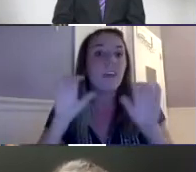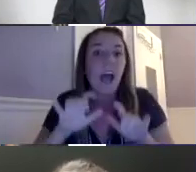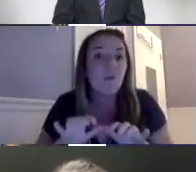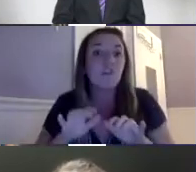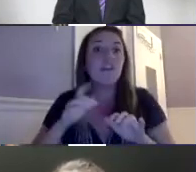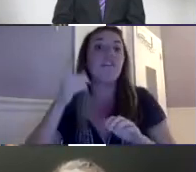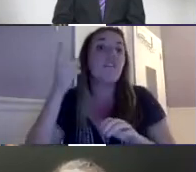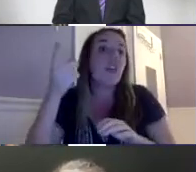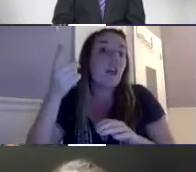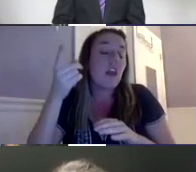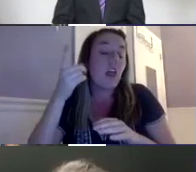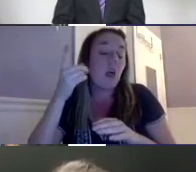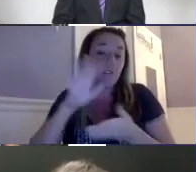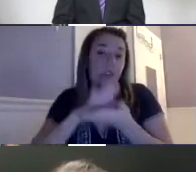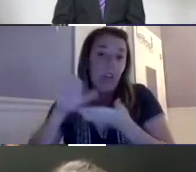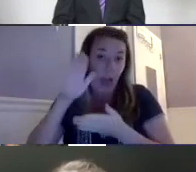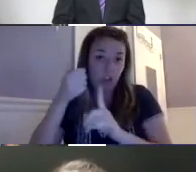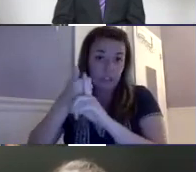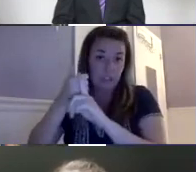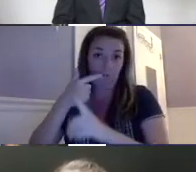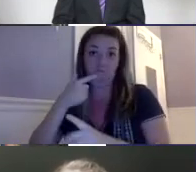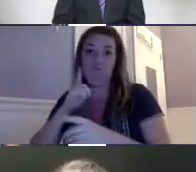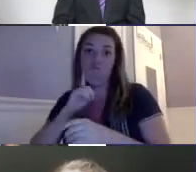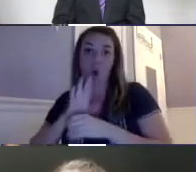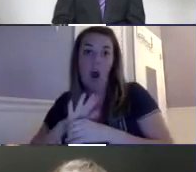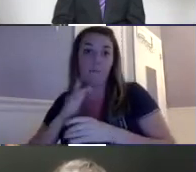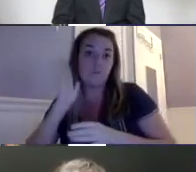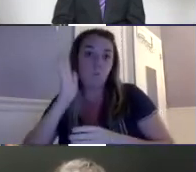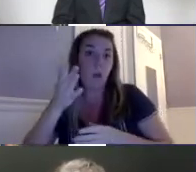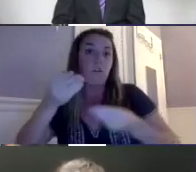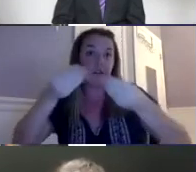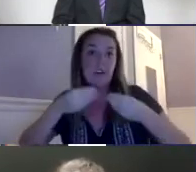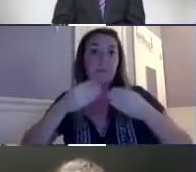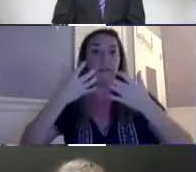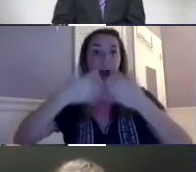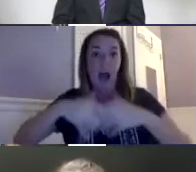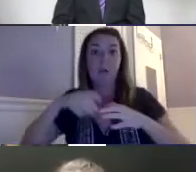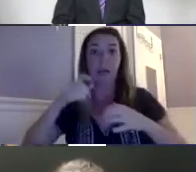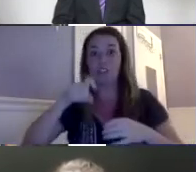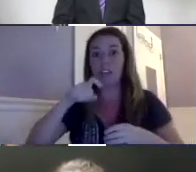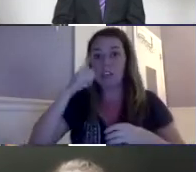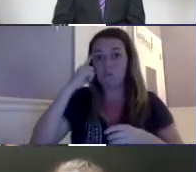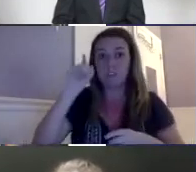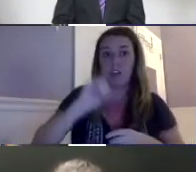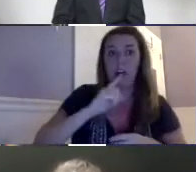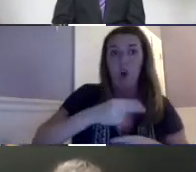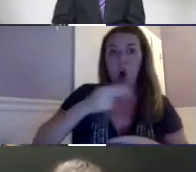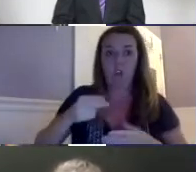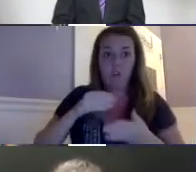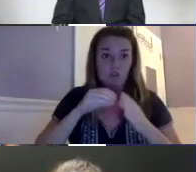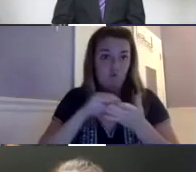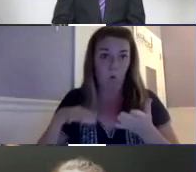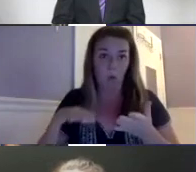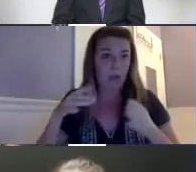interpreters, no captions. The college promised they would eventually provide me with